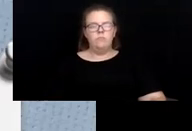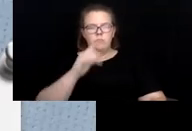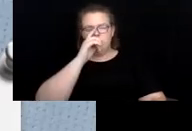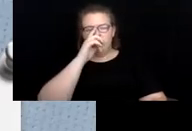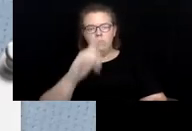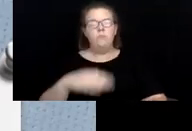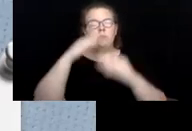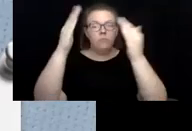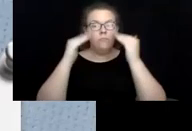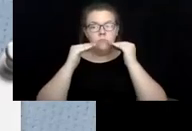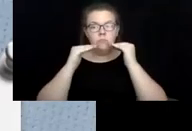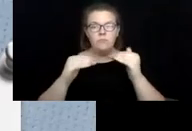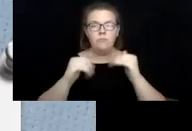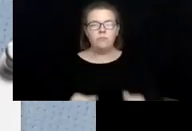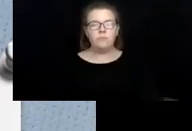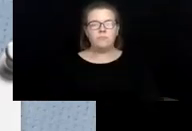Next slide.